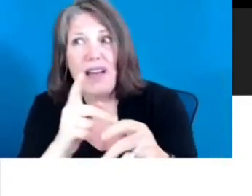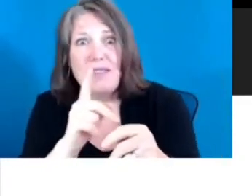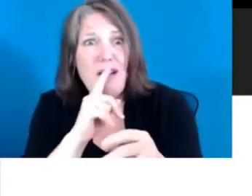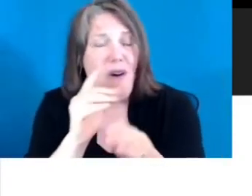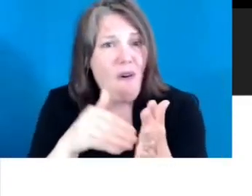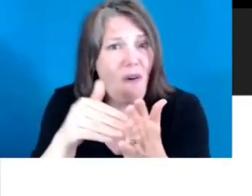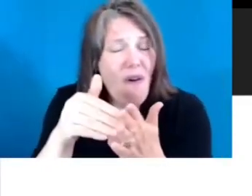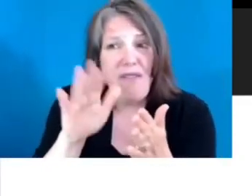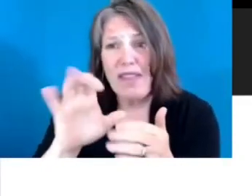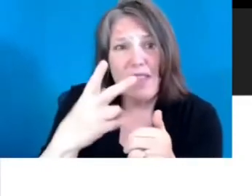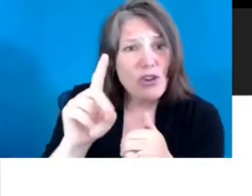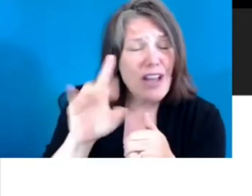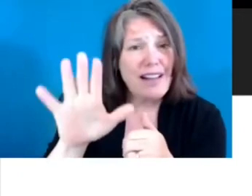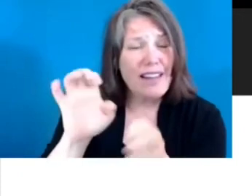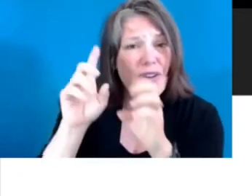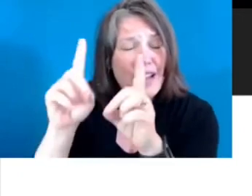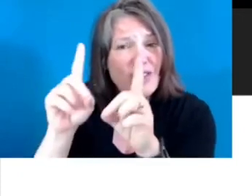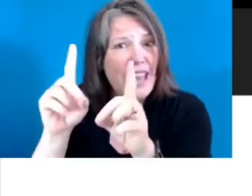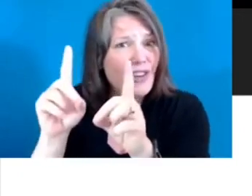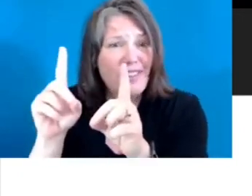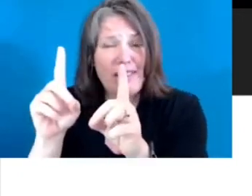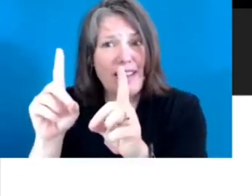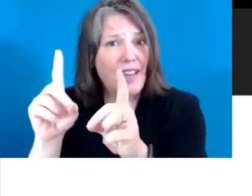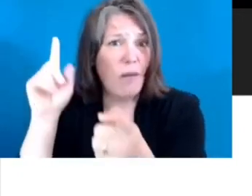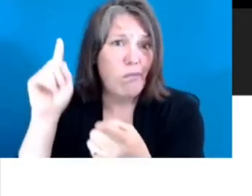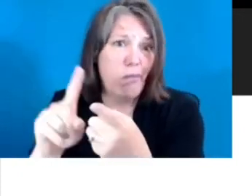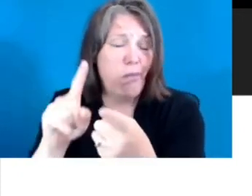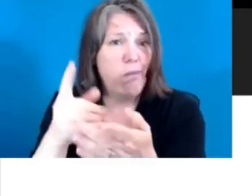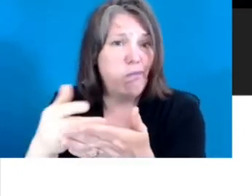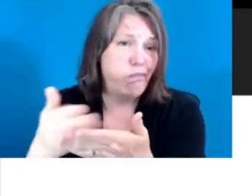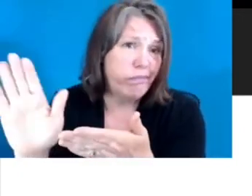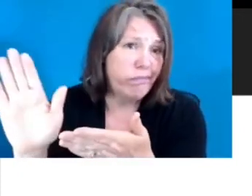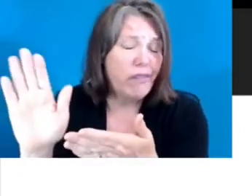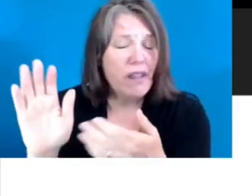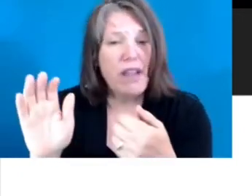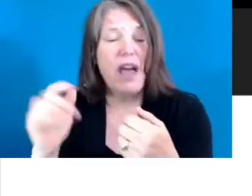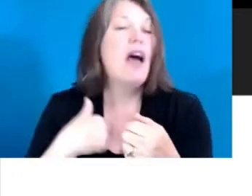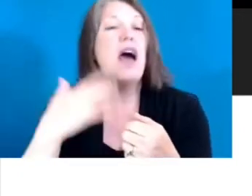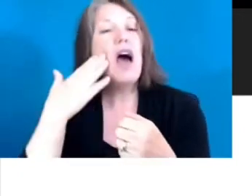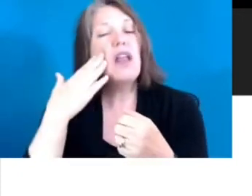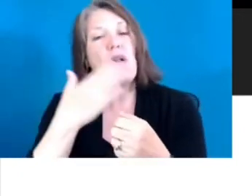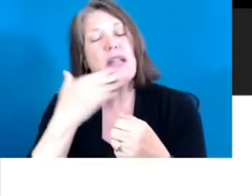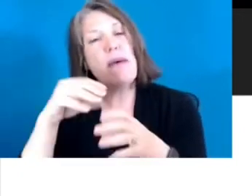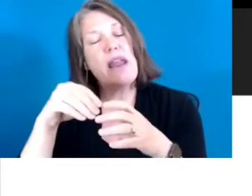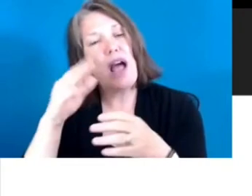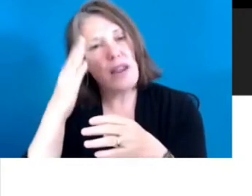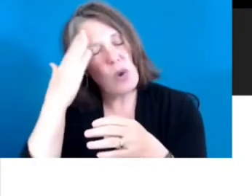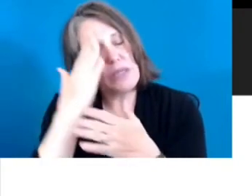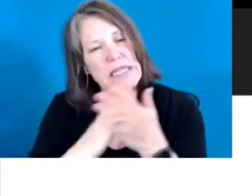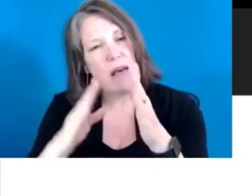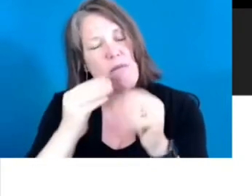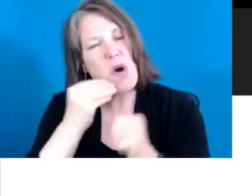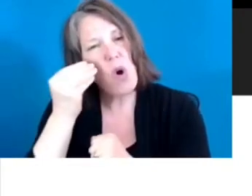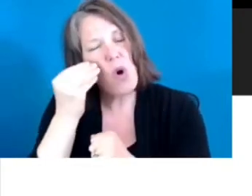often the child and their their educational journey that gets the best cut and put by them. I know some friends that are in homes that are just